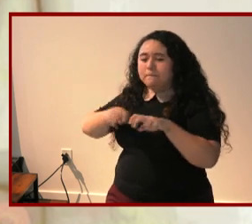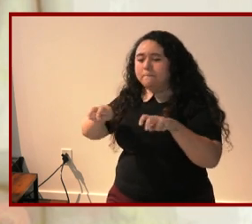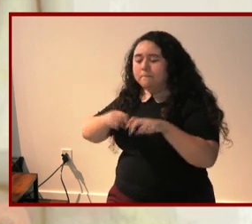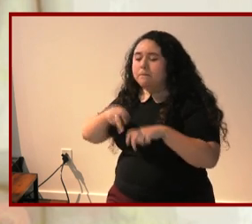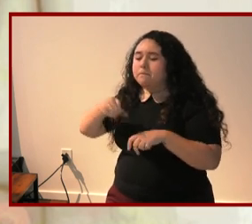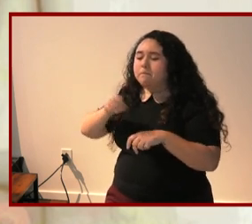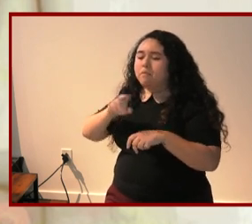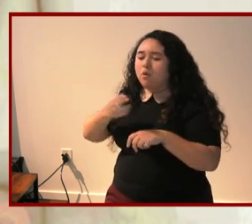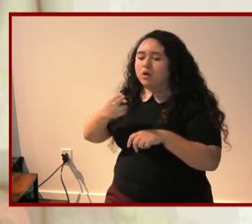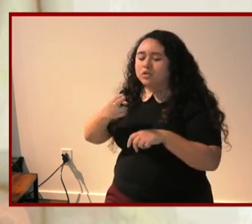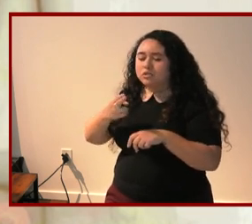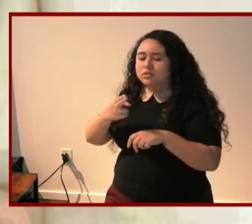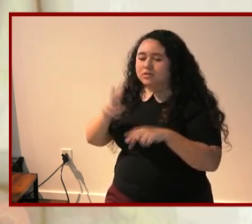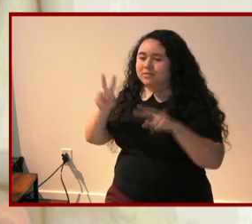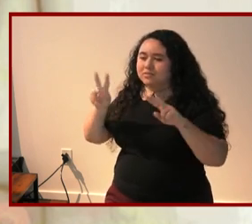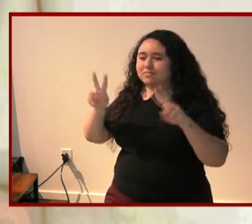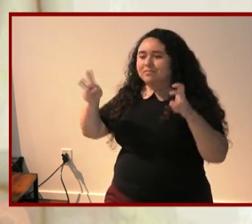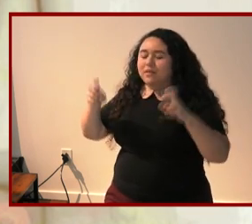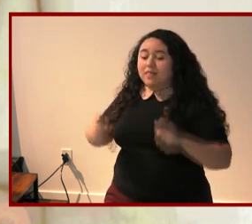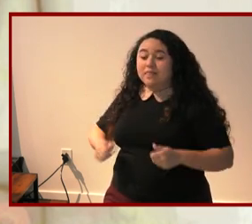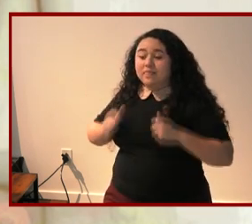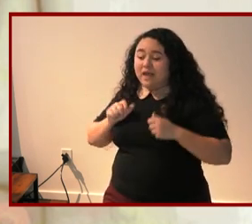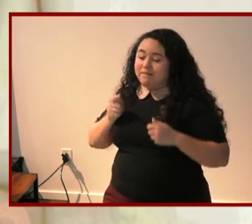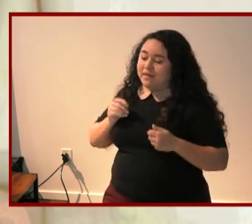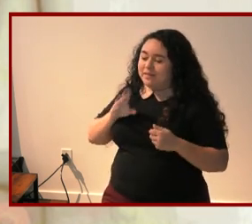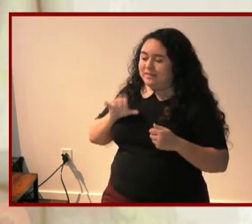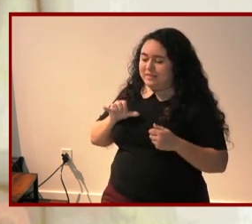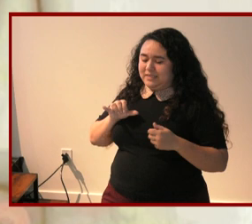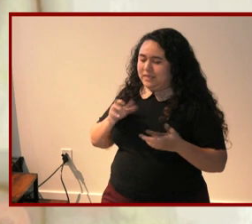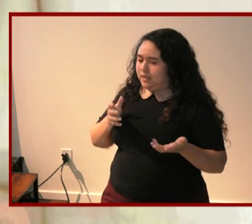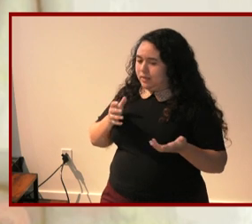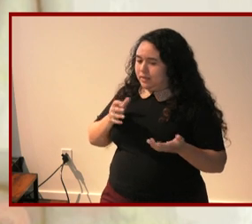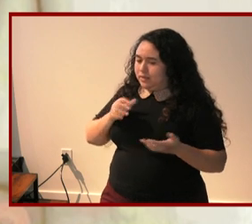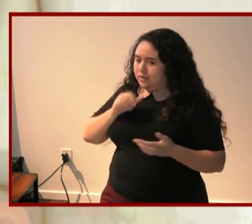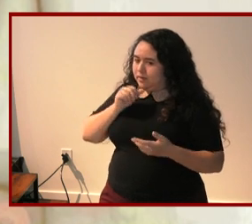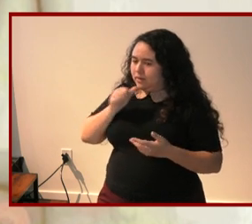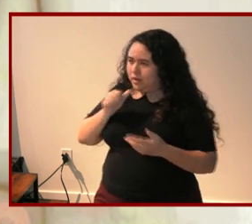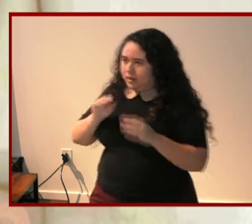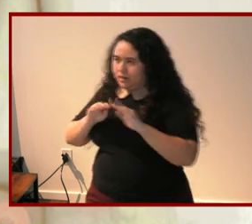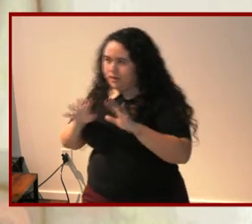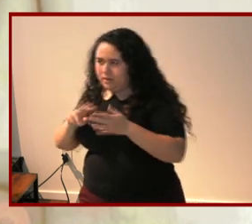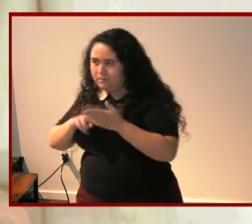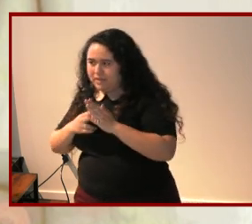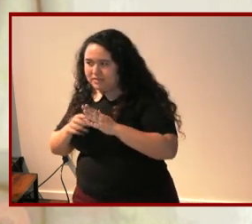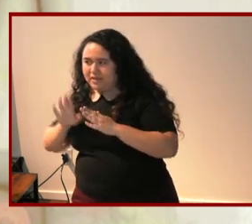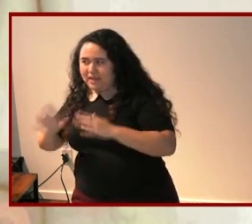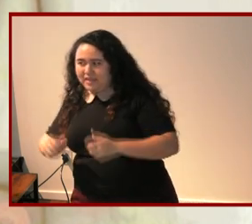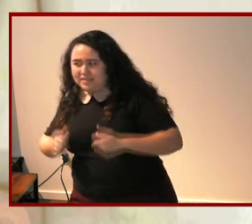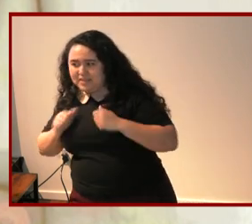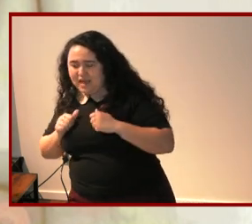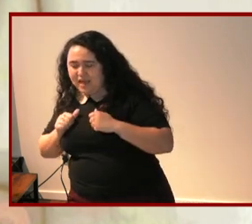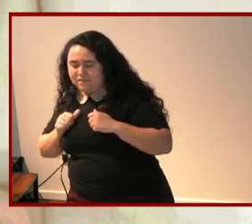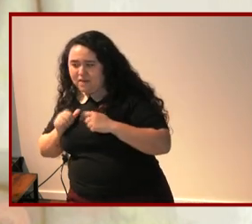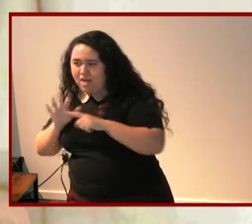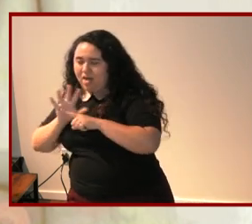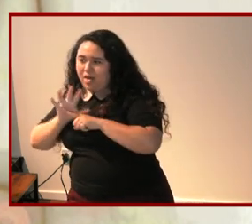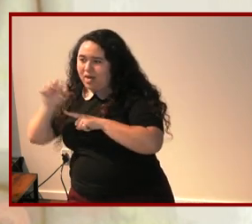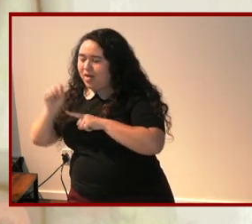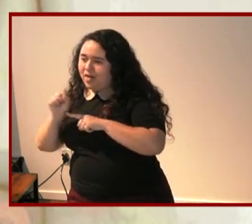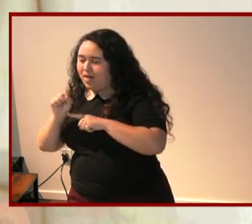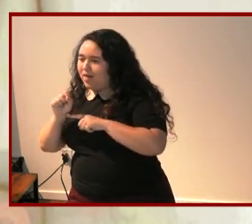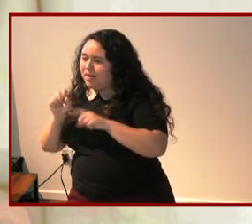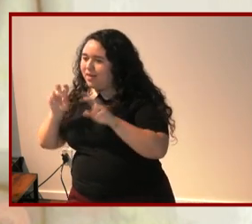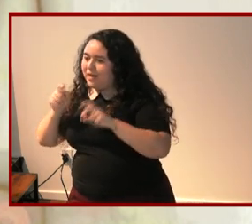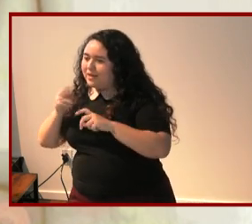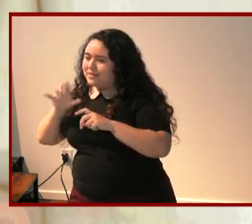life ecstasy end quote so it's unclear exactly to whose life he refers it is clear however that